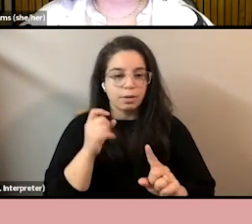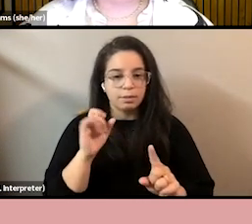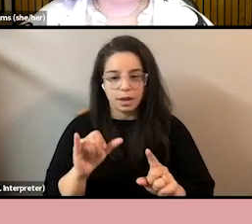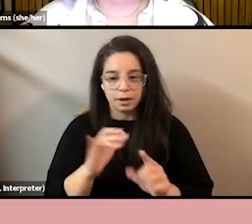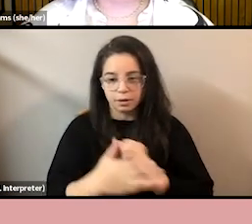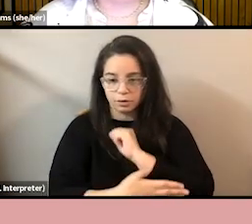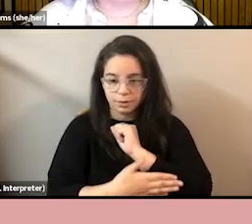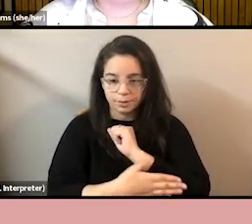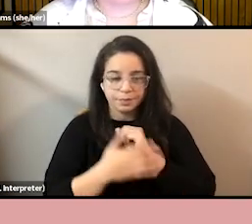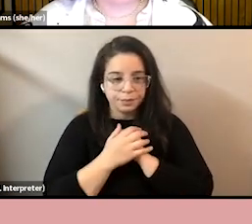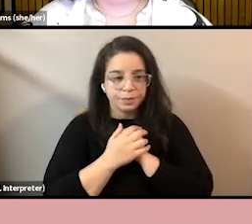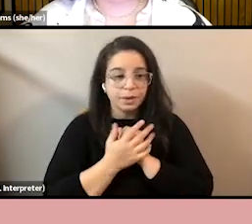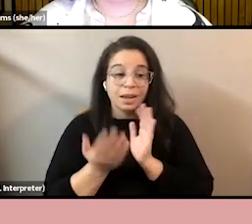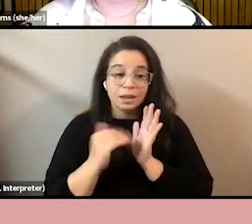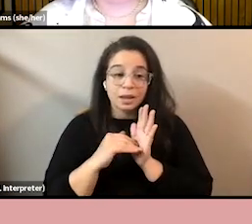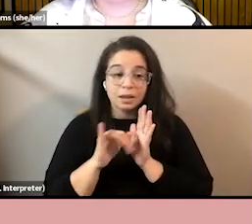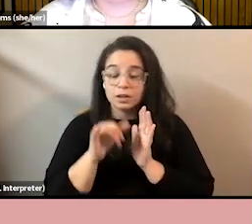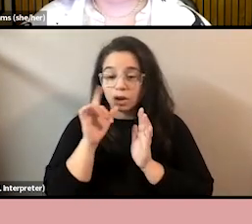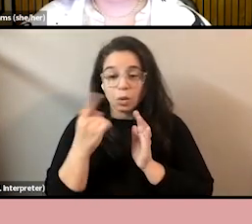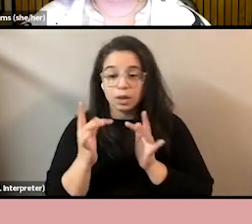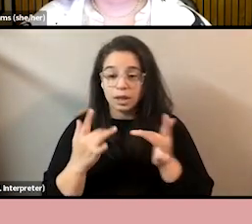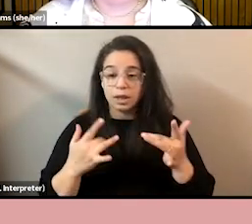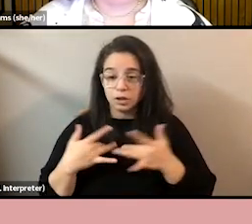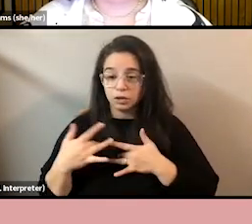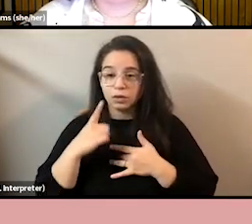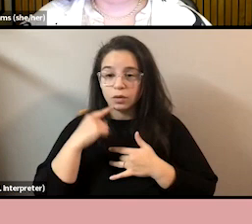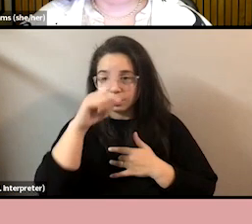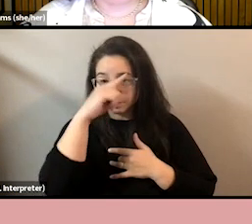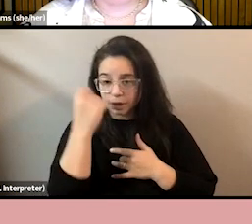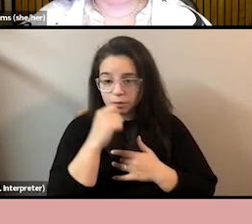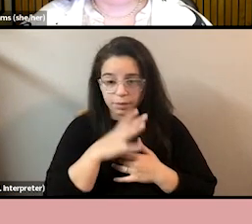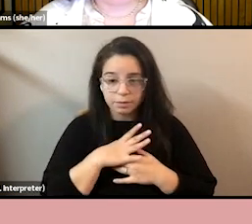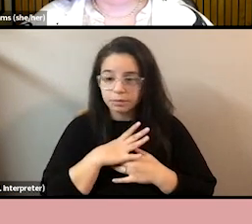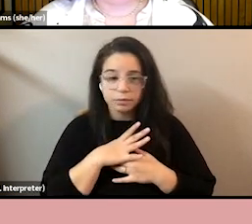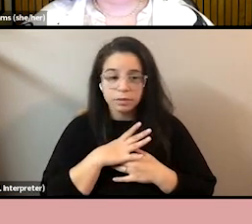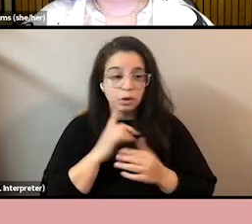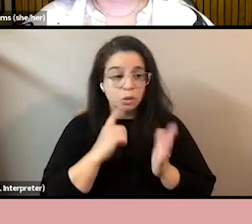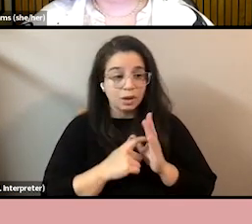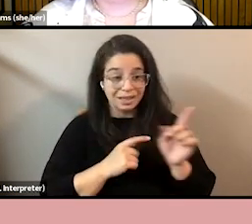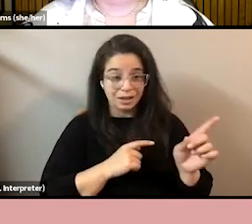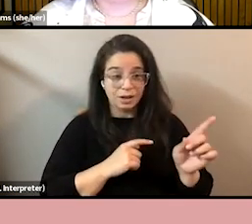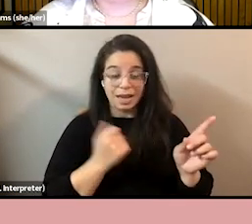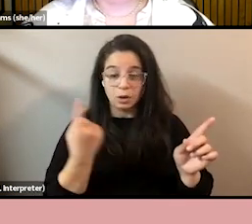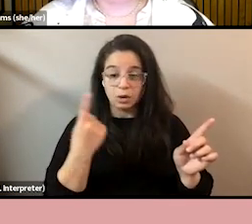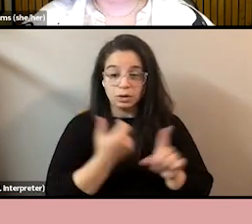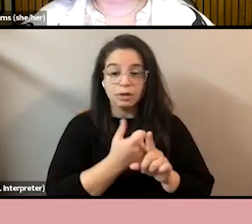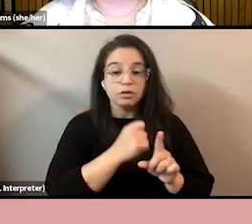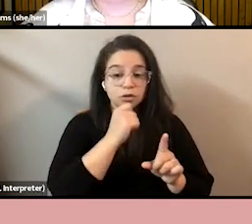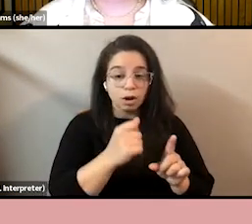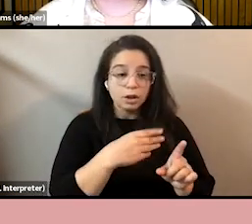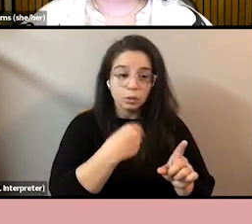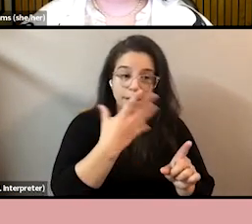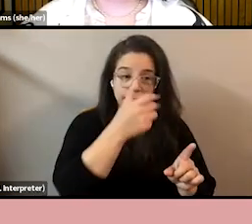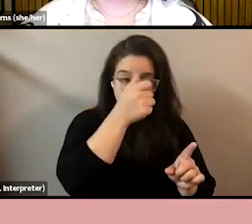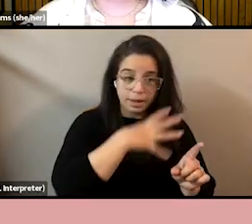And as I say, this isn't just an issue that black women face. As you can see here, everyone who isn't both white and male pays